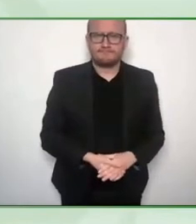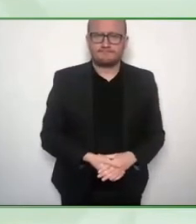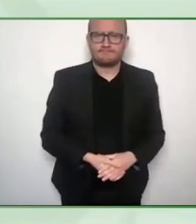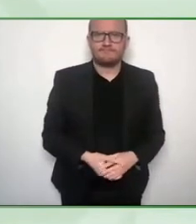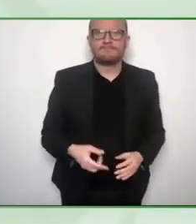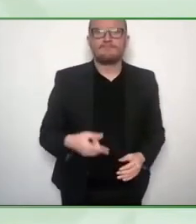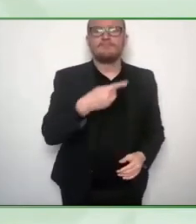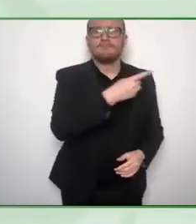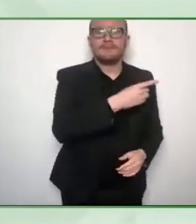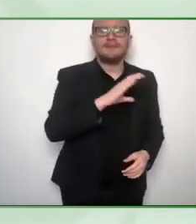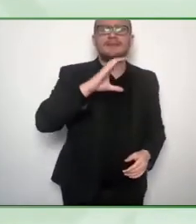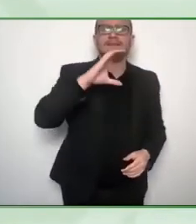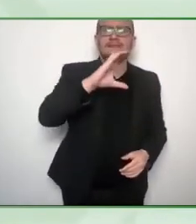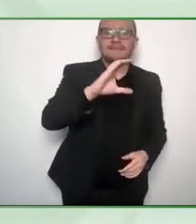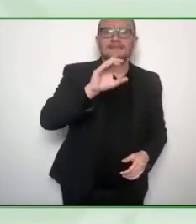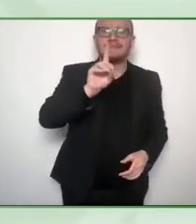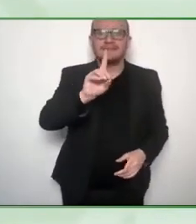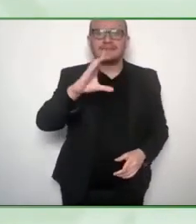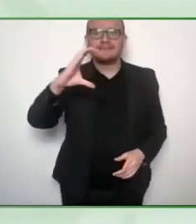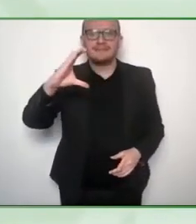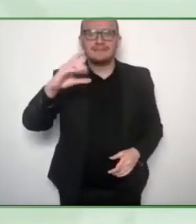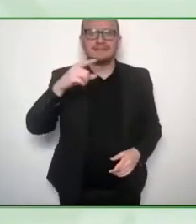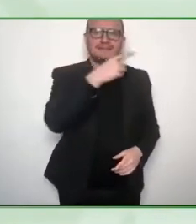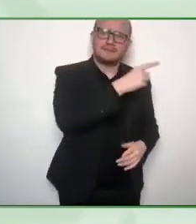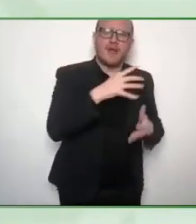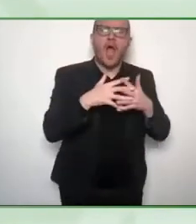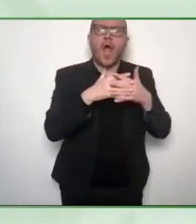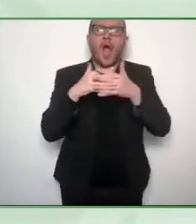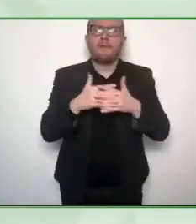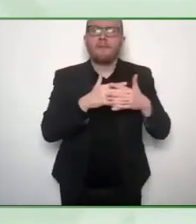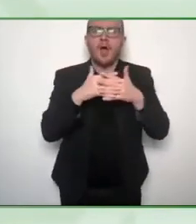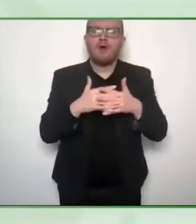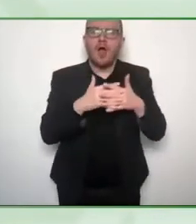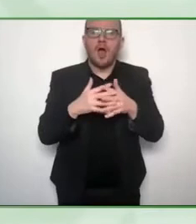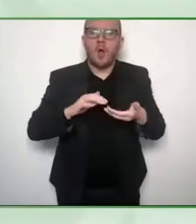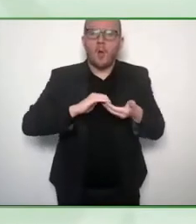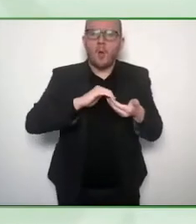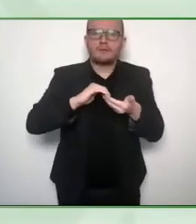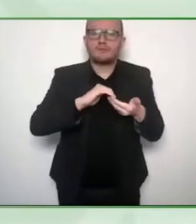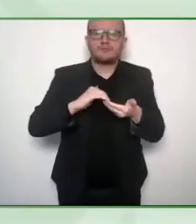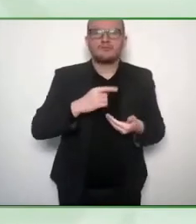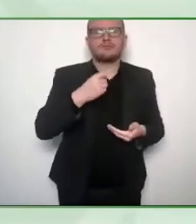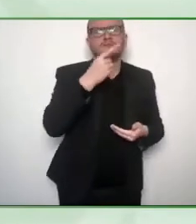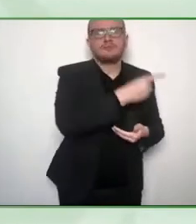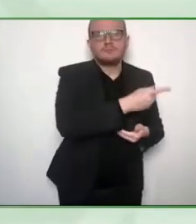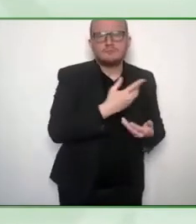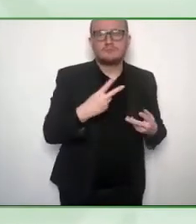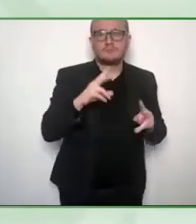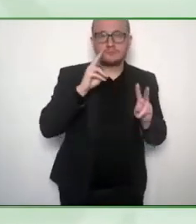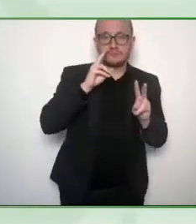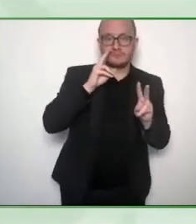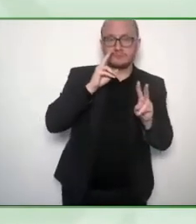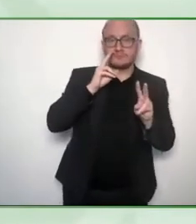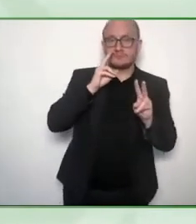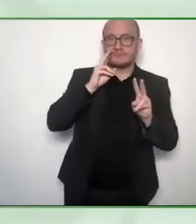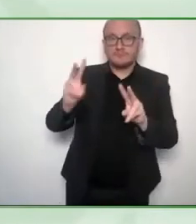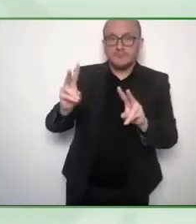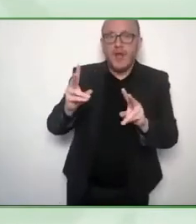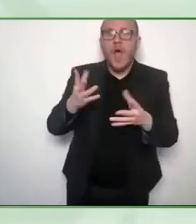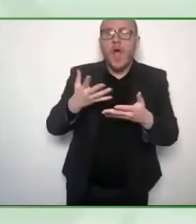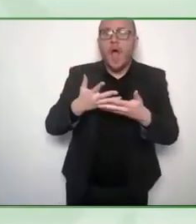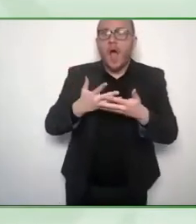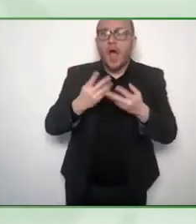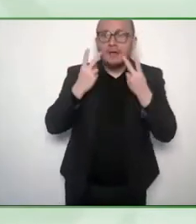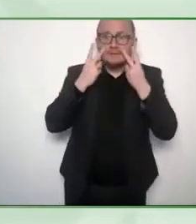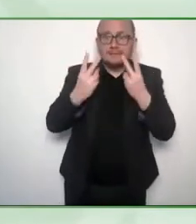% of persons with disabilities, only 13% are actually mobility impaired. The rest